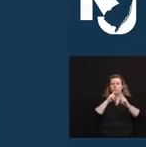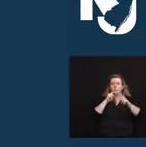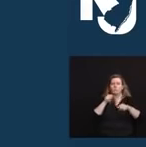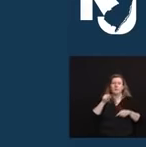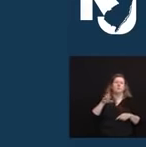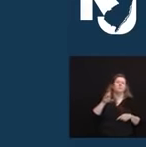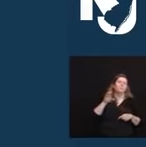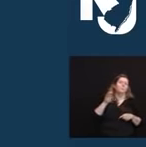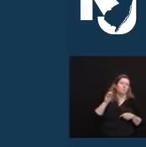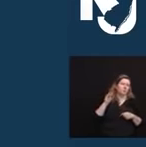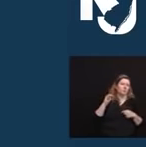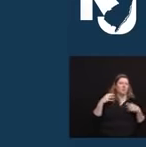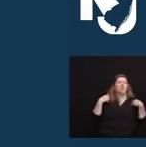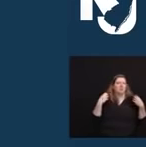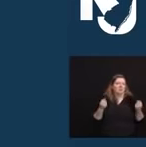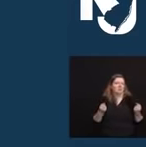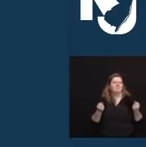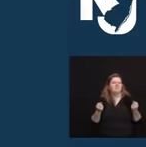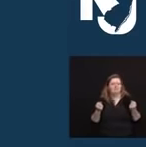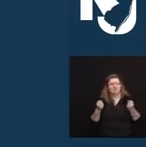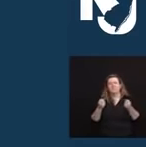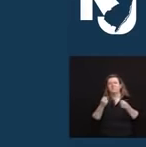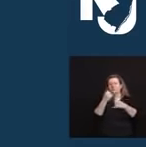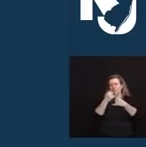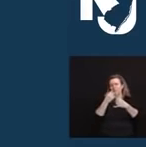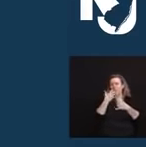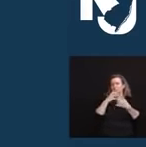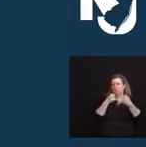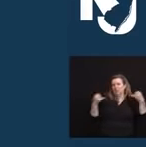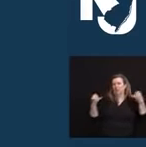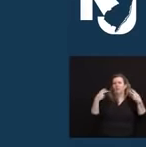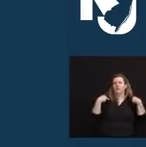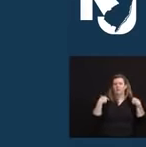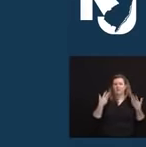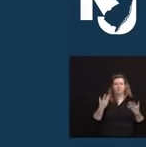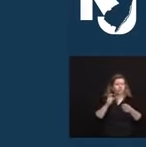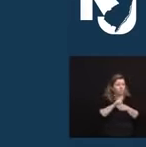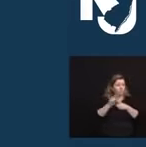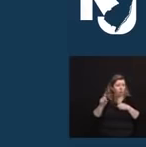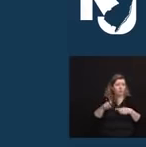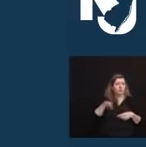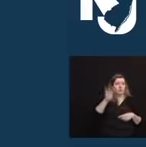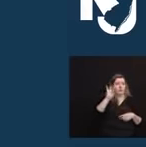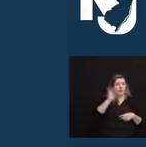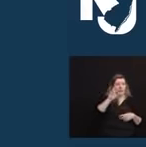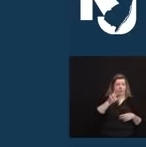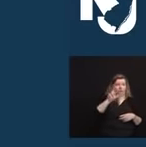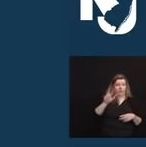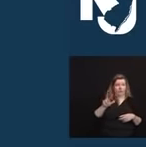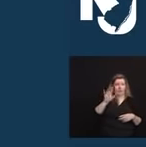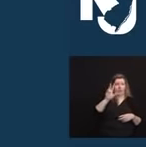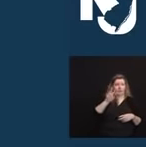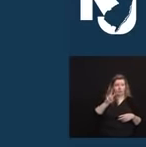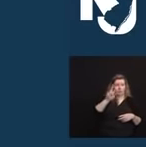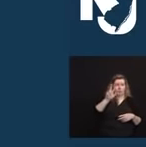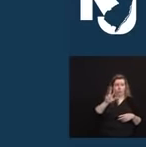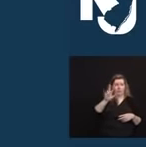be reached at 833-237-4325. That's 833